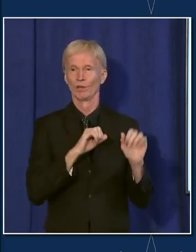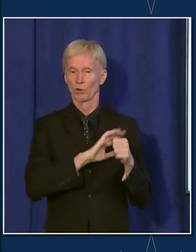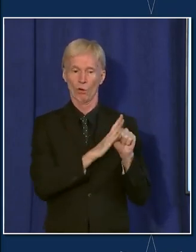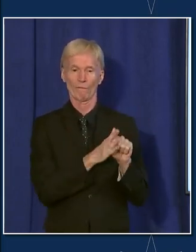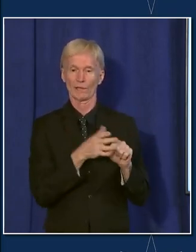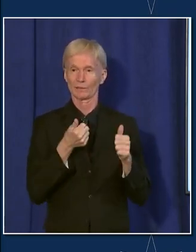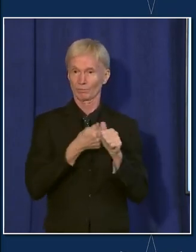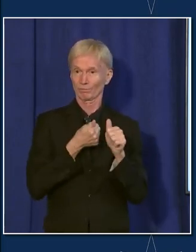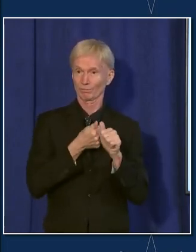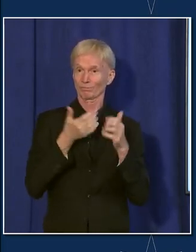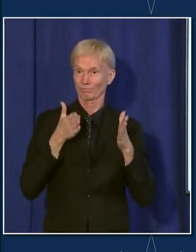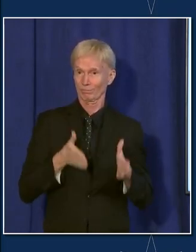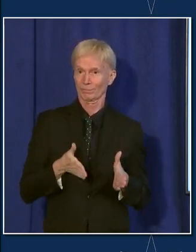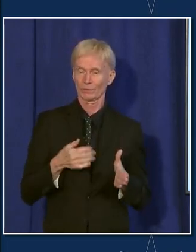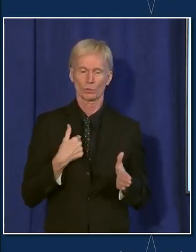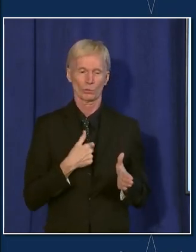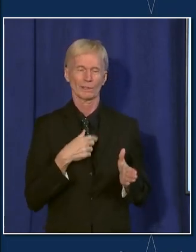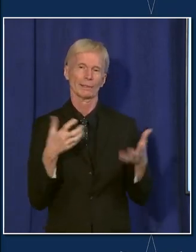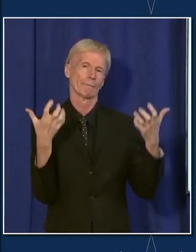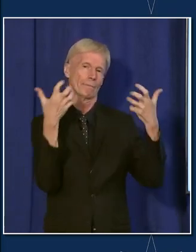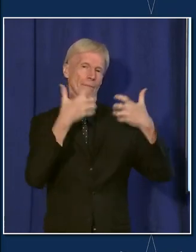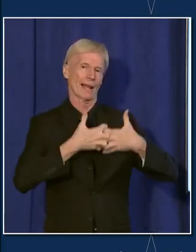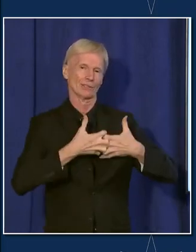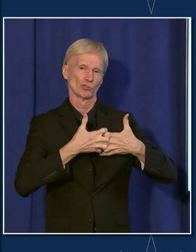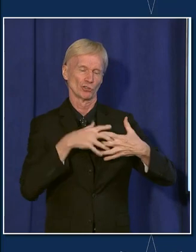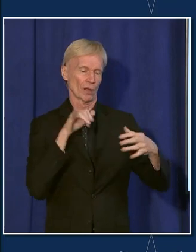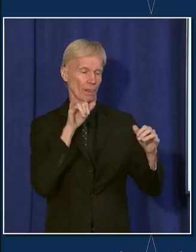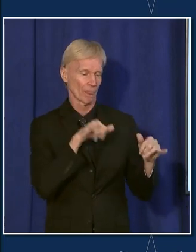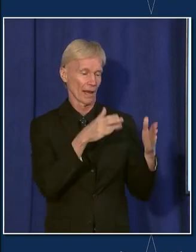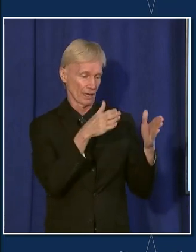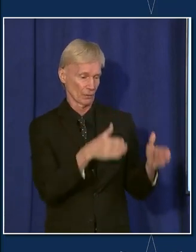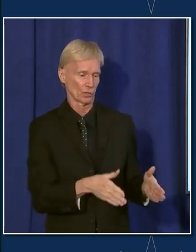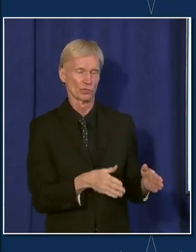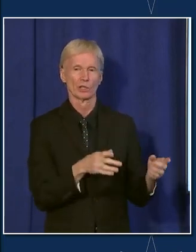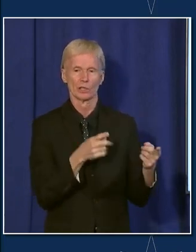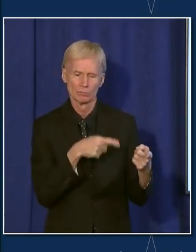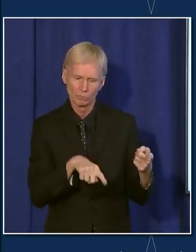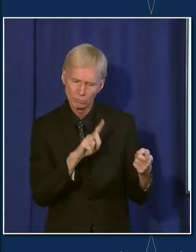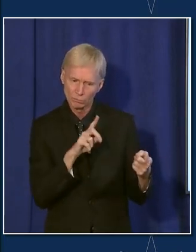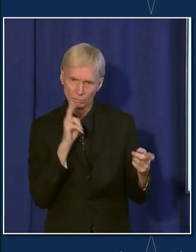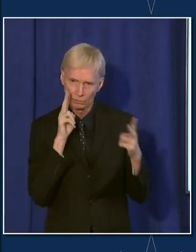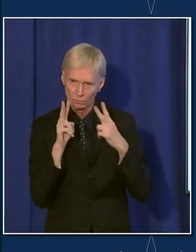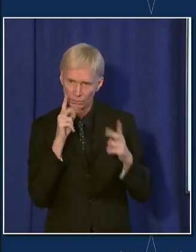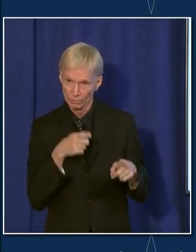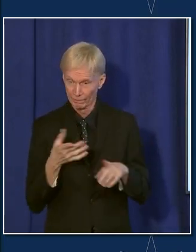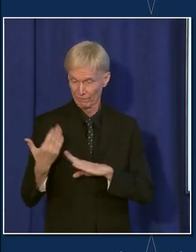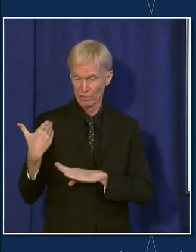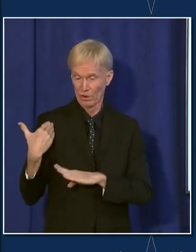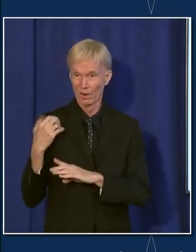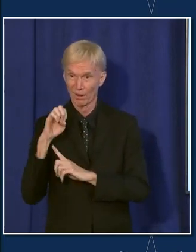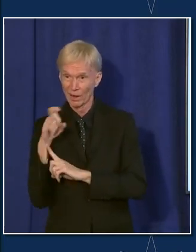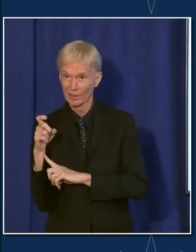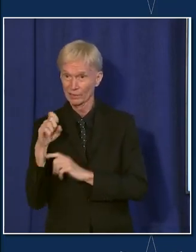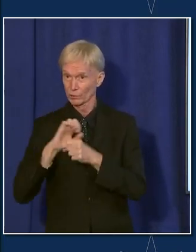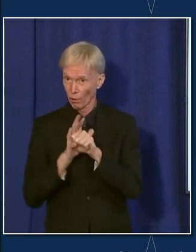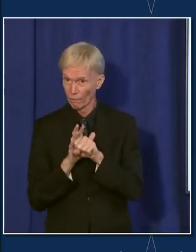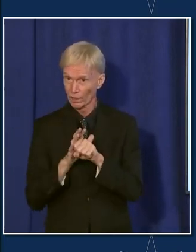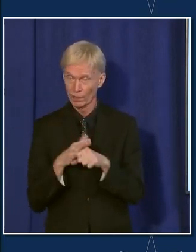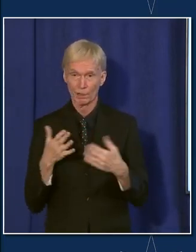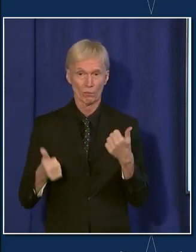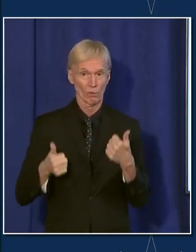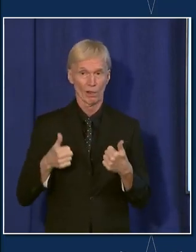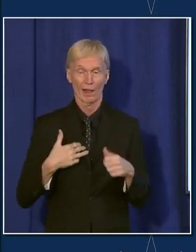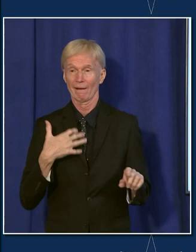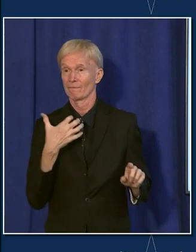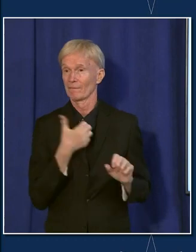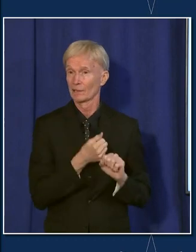we match that person's information to see, did they have COVID in the past? Were they vaccinated? Were they partially